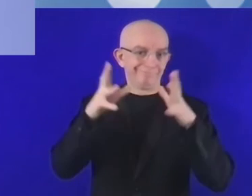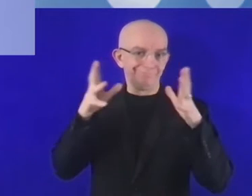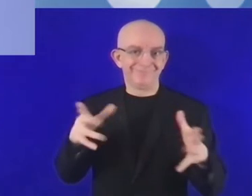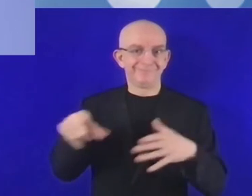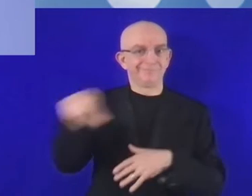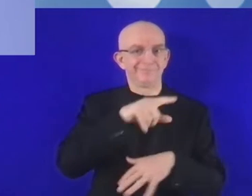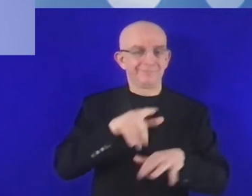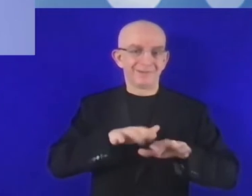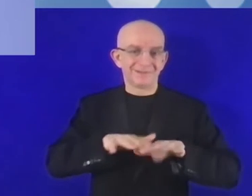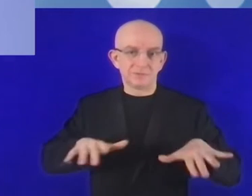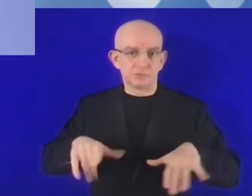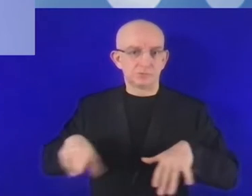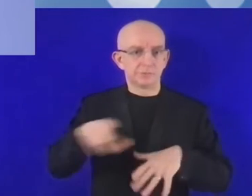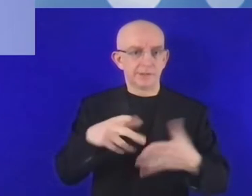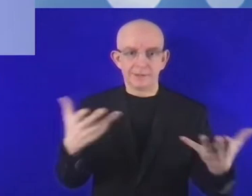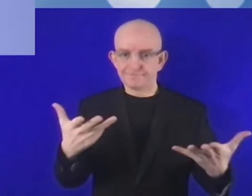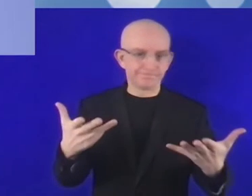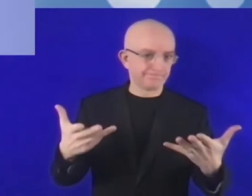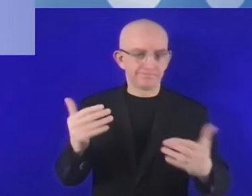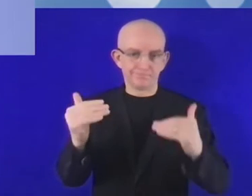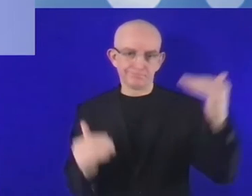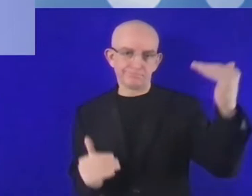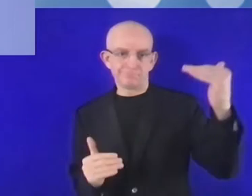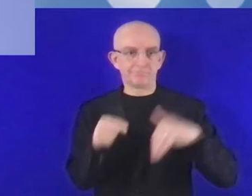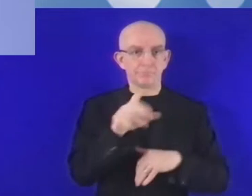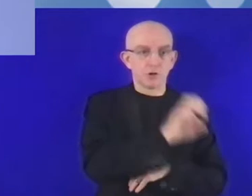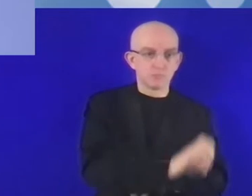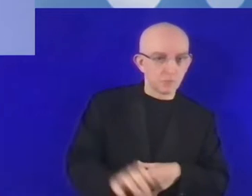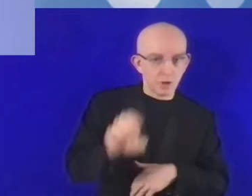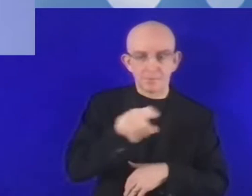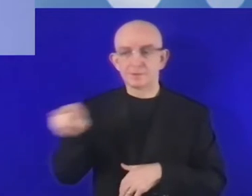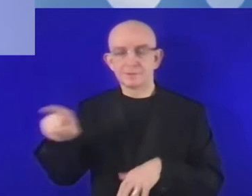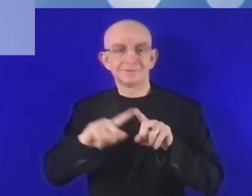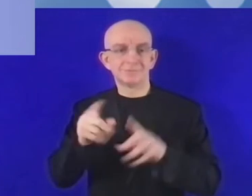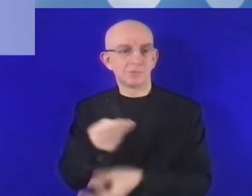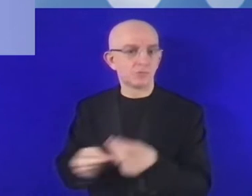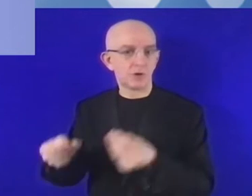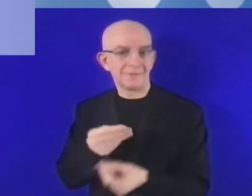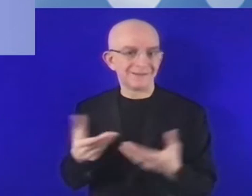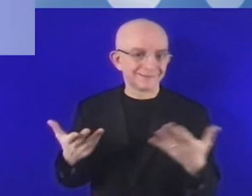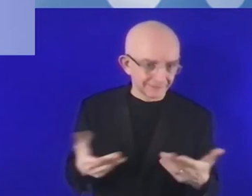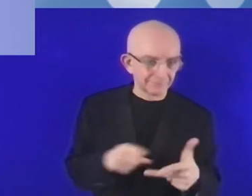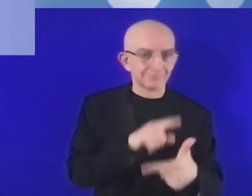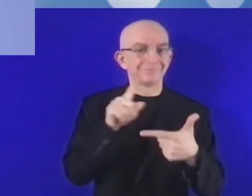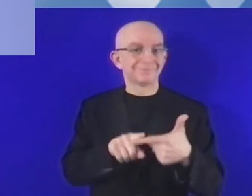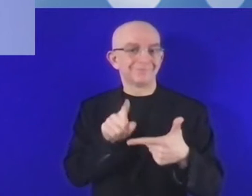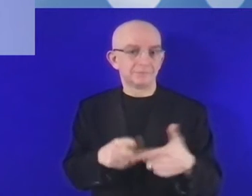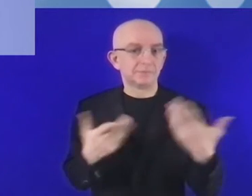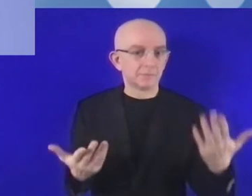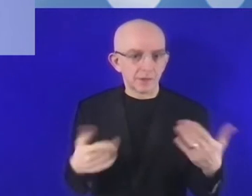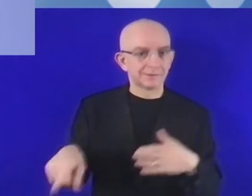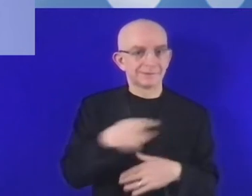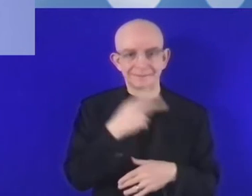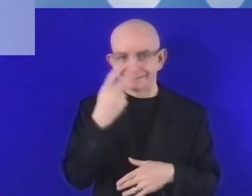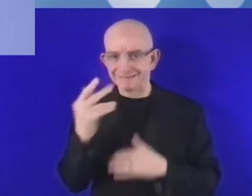regions and sectors in Europe and beyond. And let me, today, share with you European